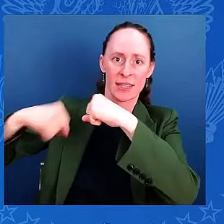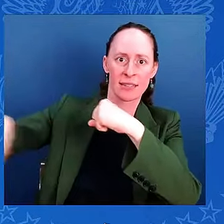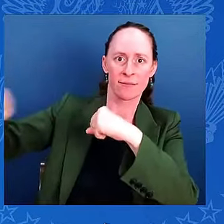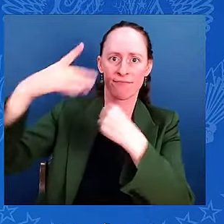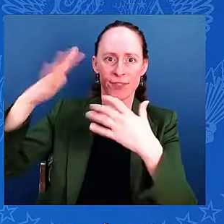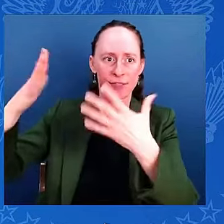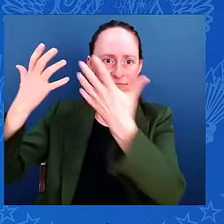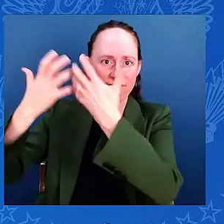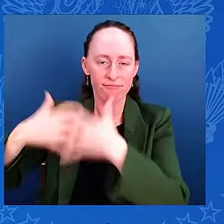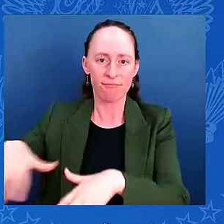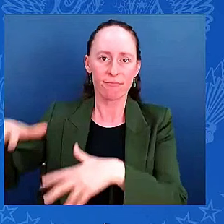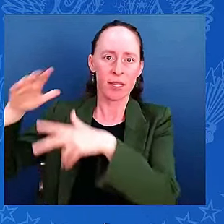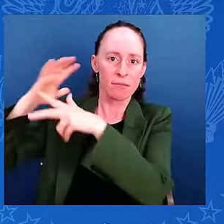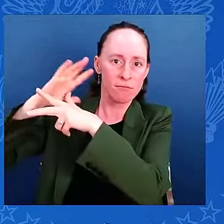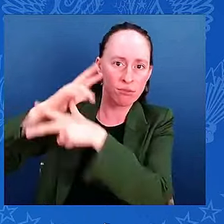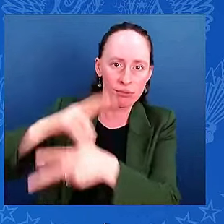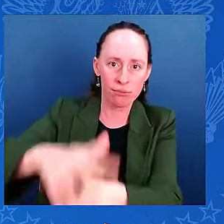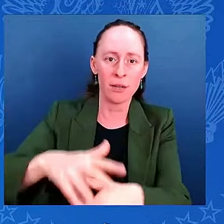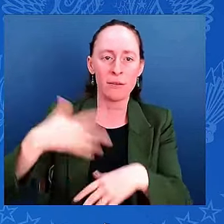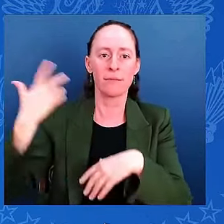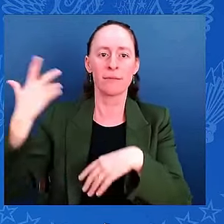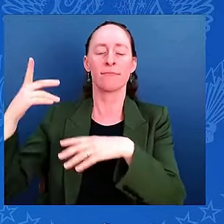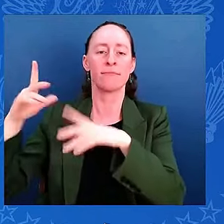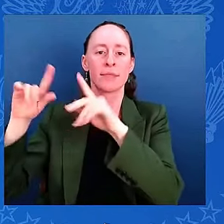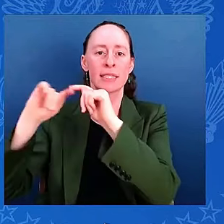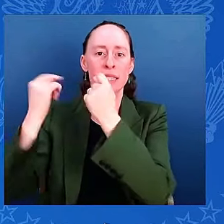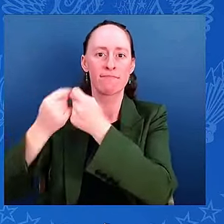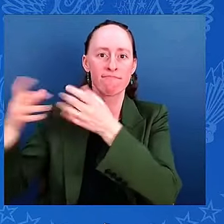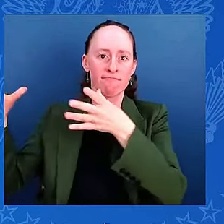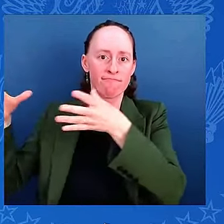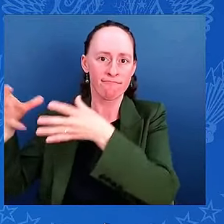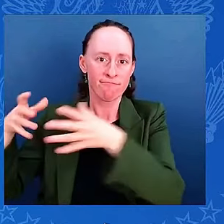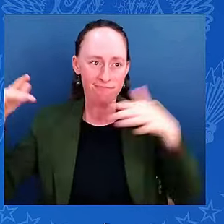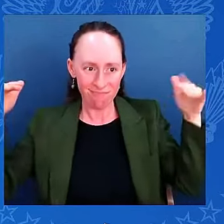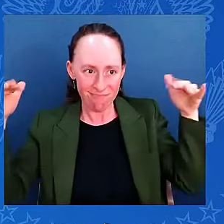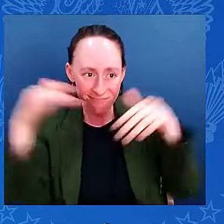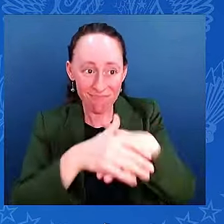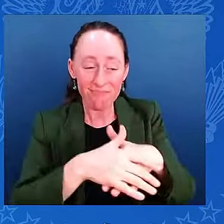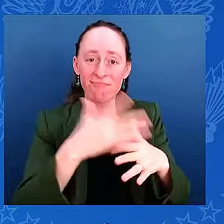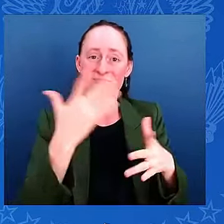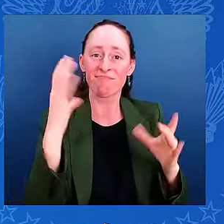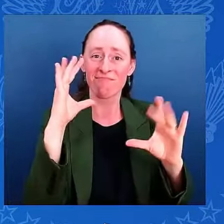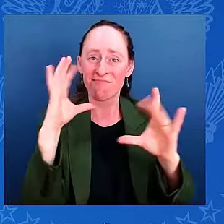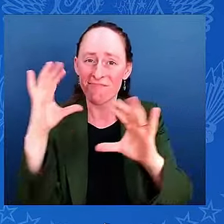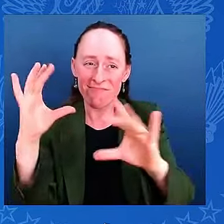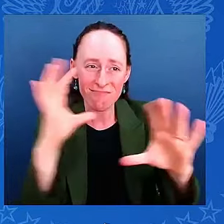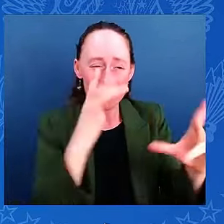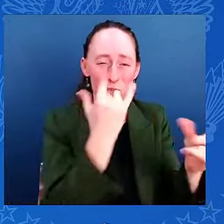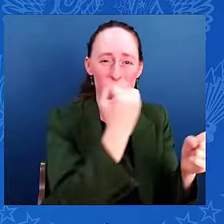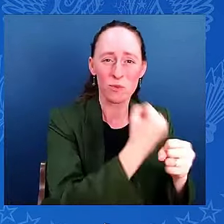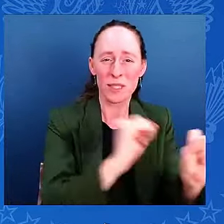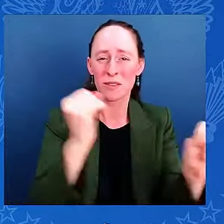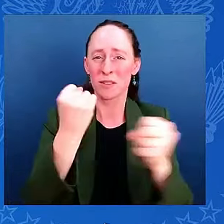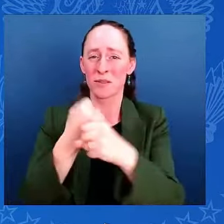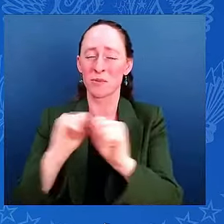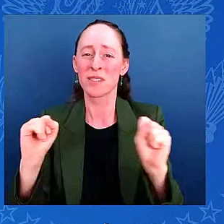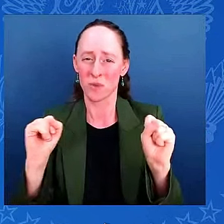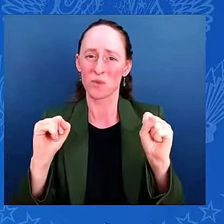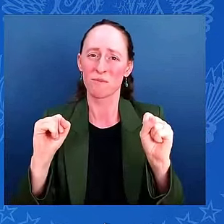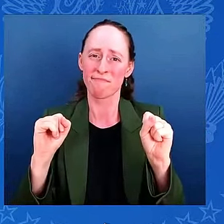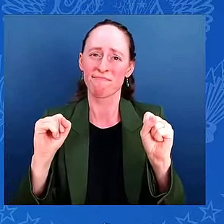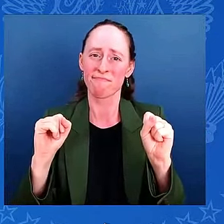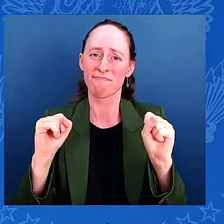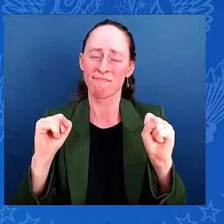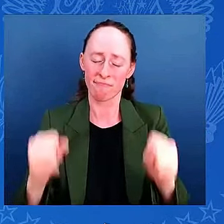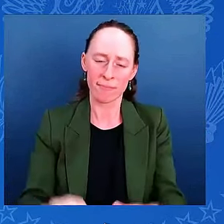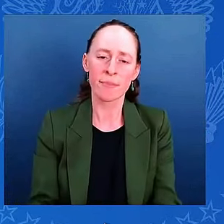close to the storm as possible so they're ready to conduct life-saving missions. And the administrators of FEMA will be